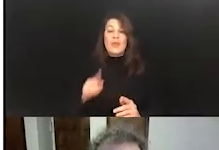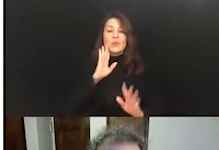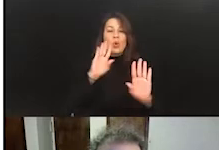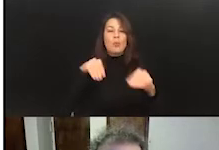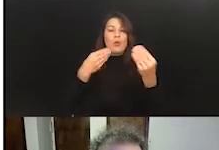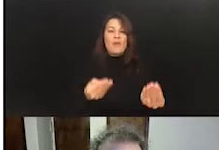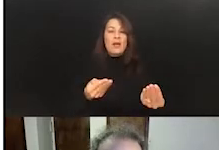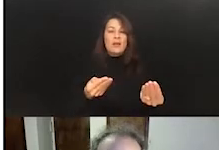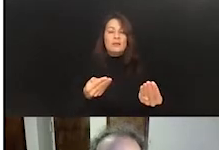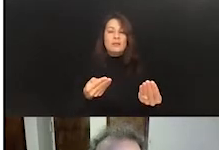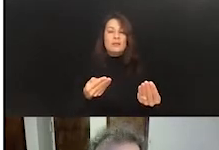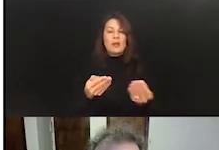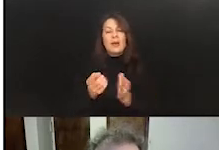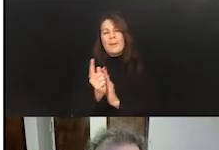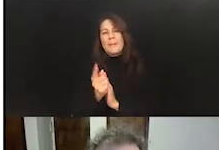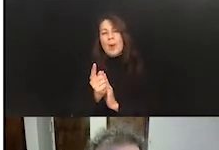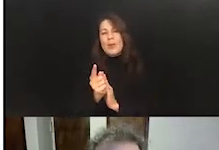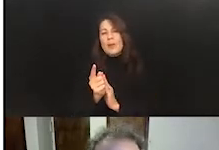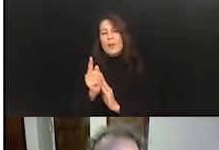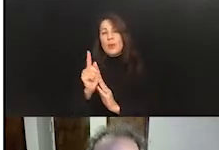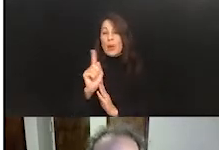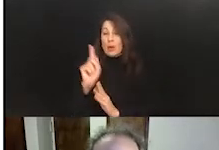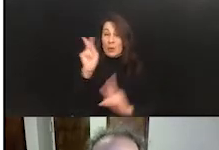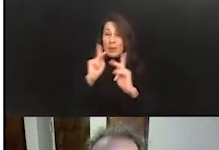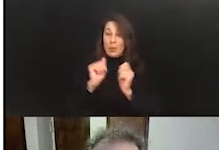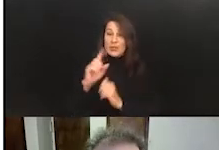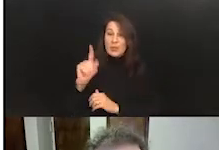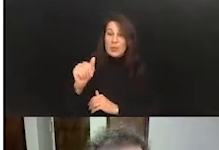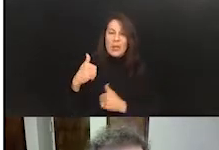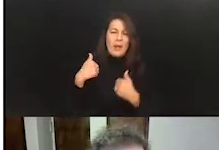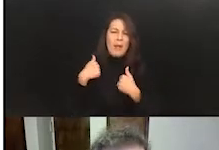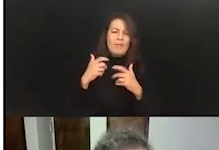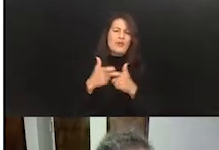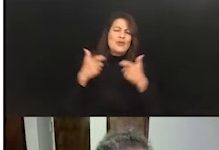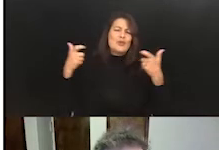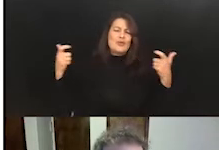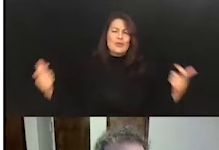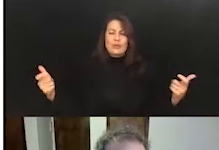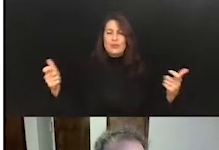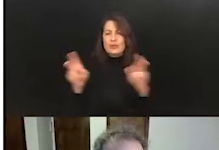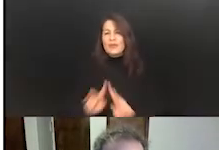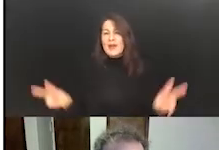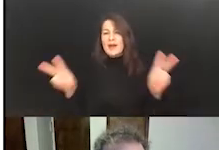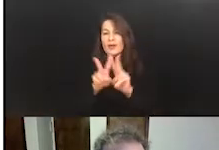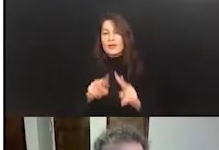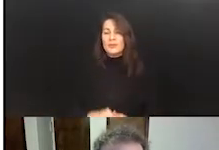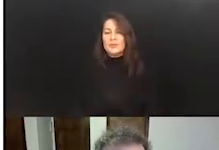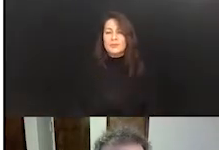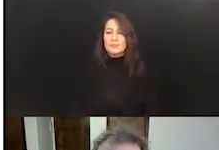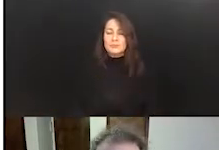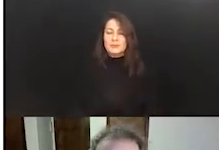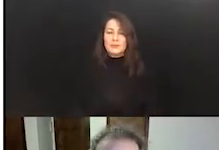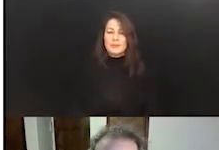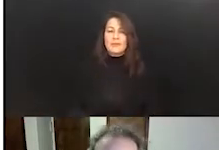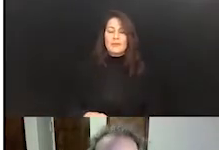moment where persons with disabilities can have tremendous value, and almost be, create a sort of